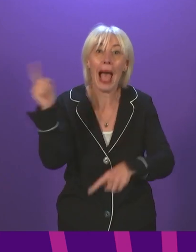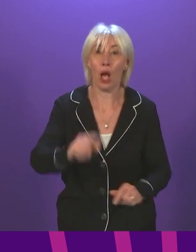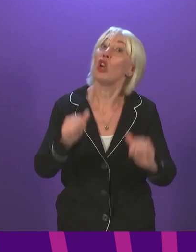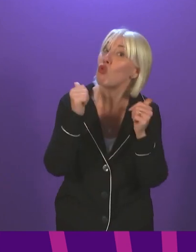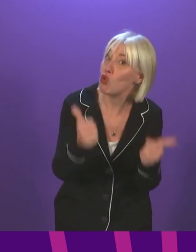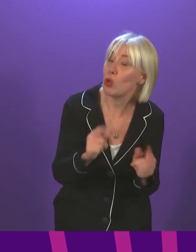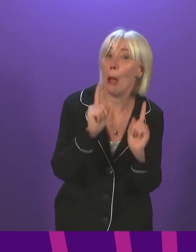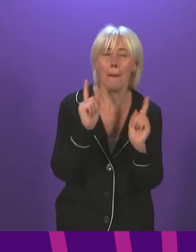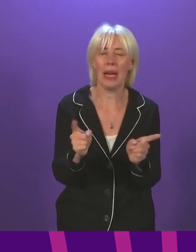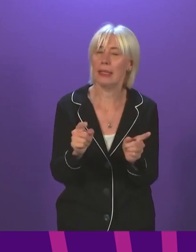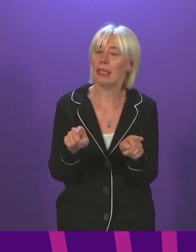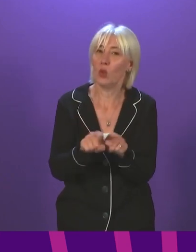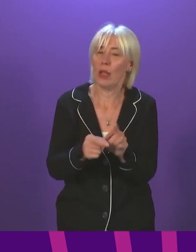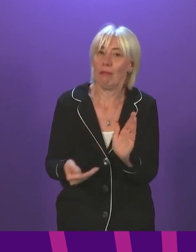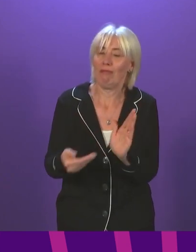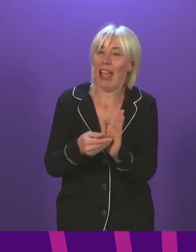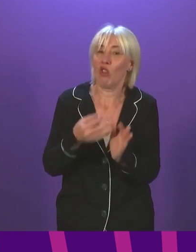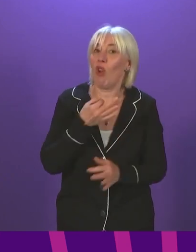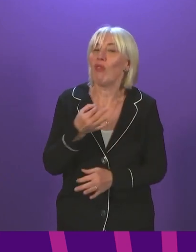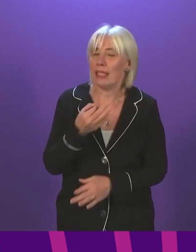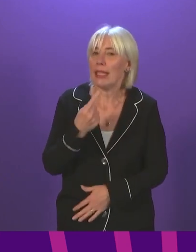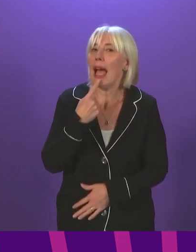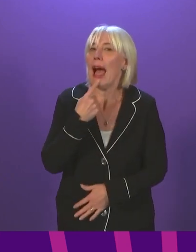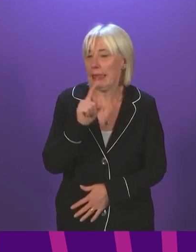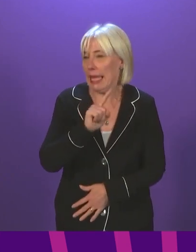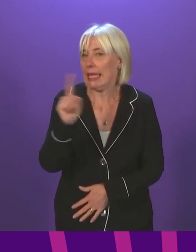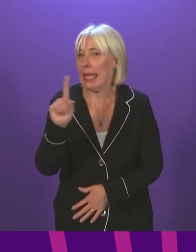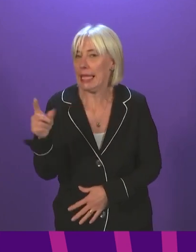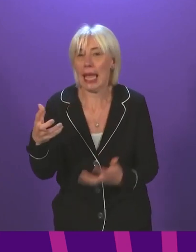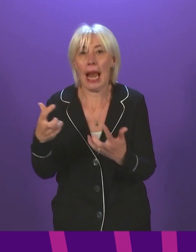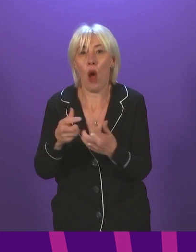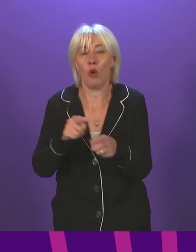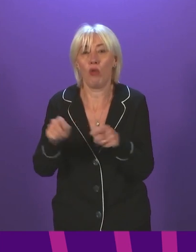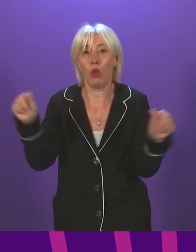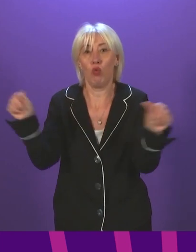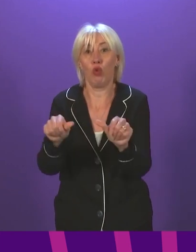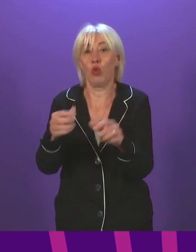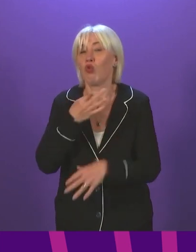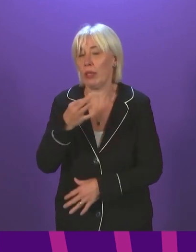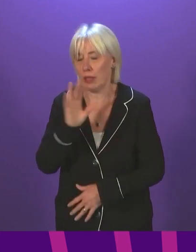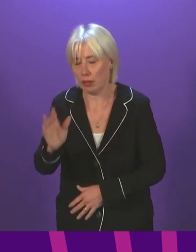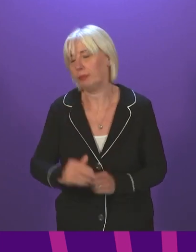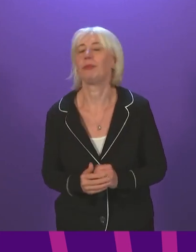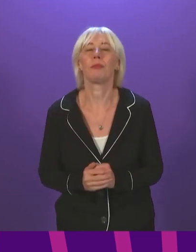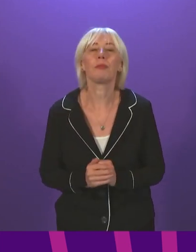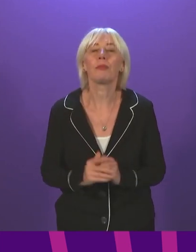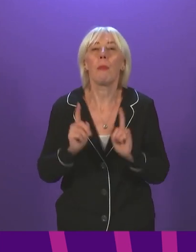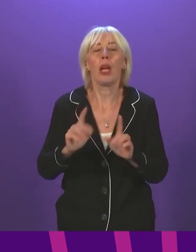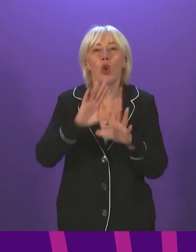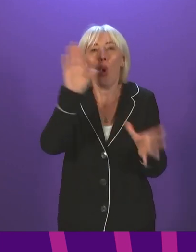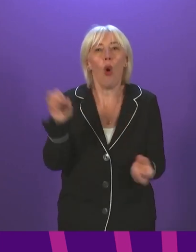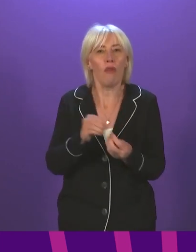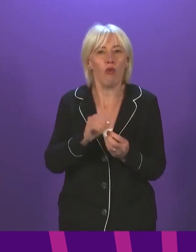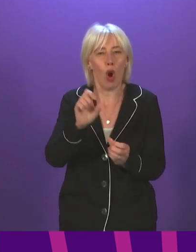but it also creates some additional risk. I will say more shortly about how we are working to mitigate that risk. Overall, though, the key